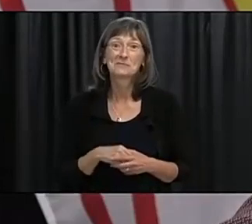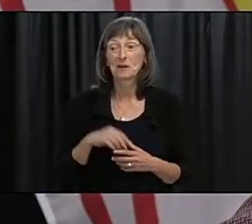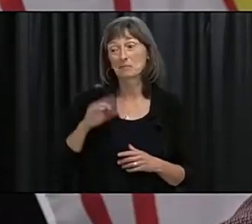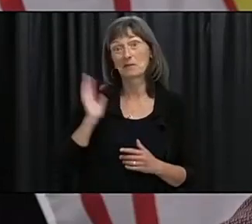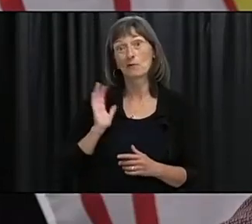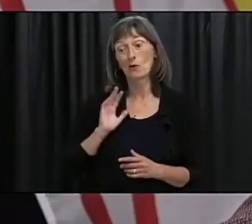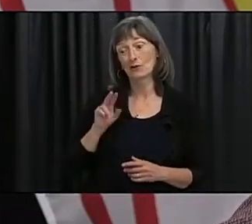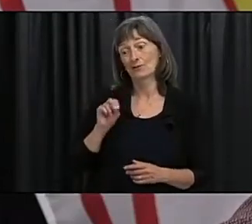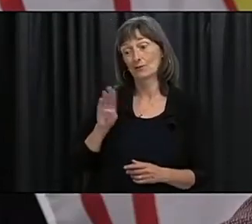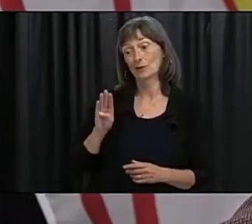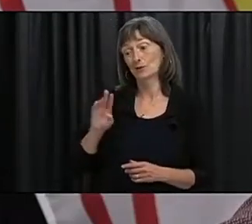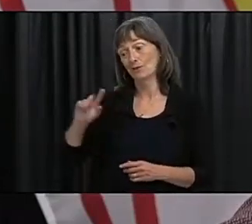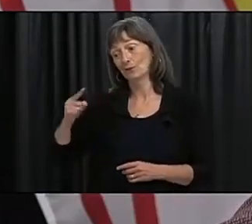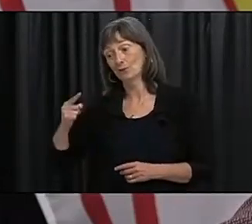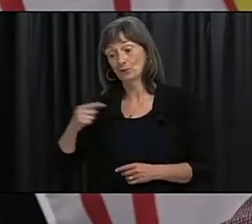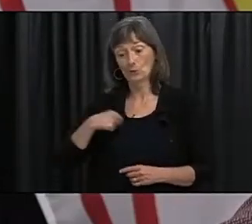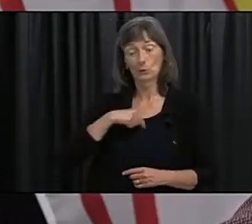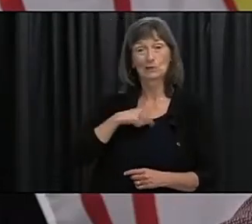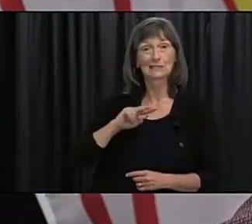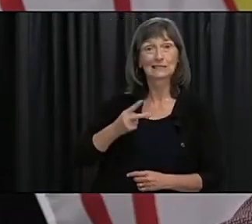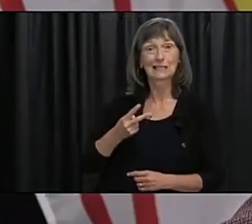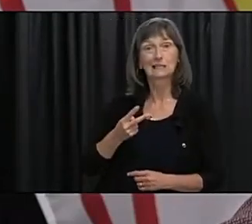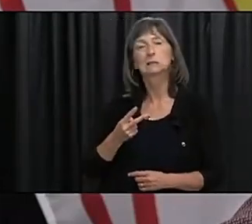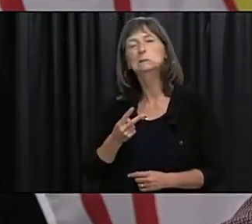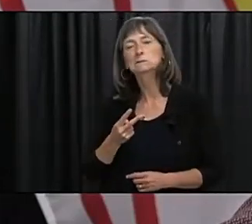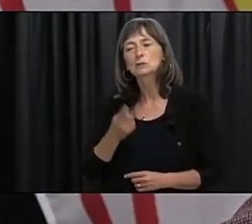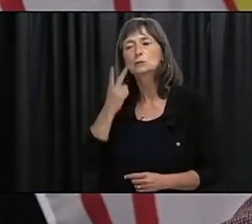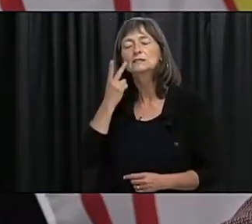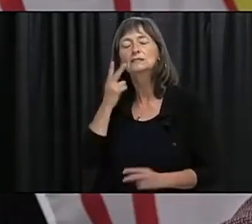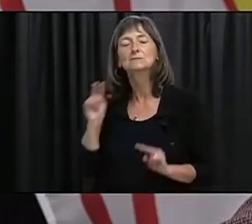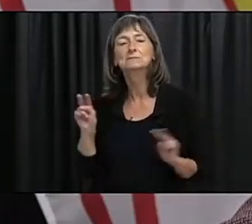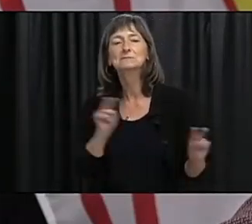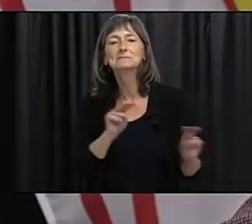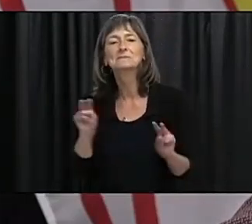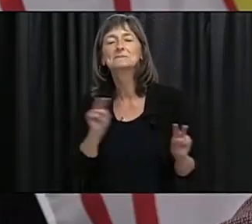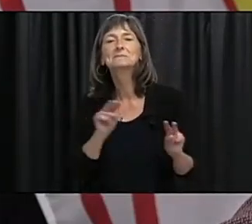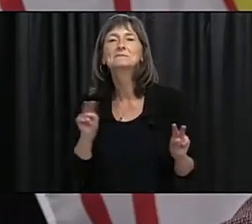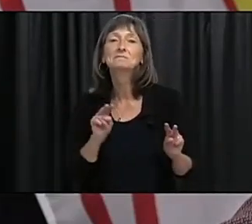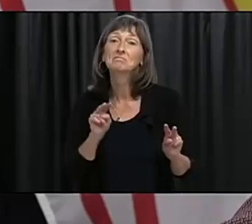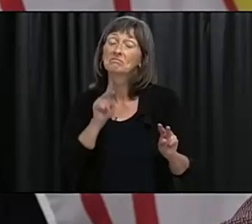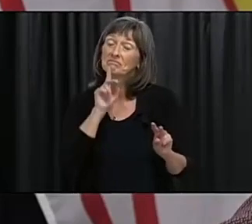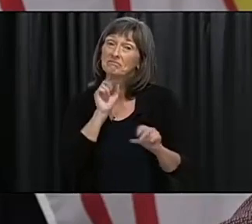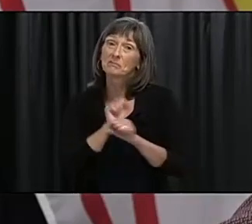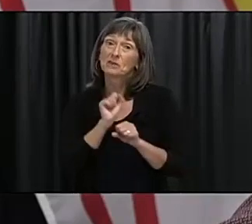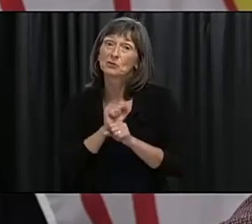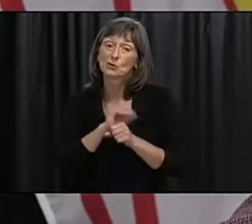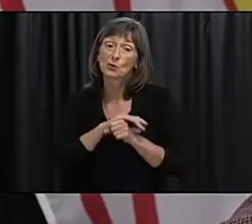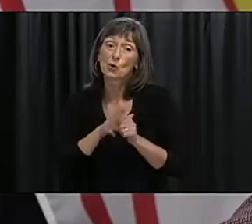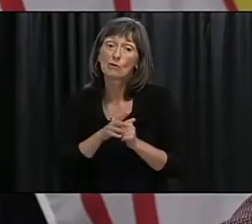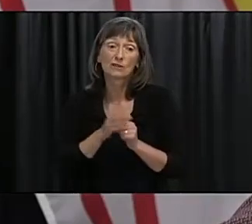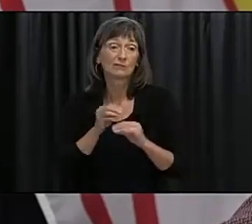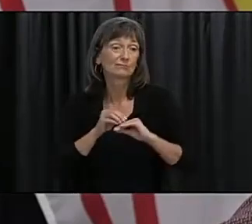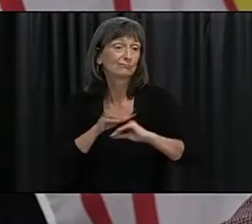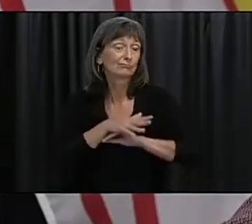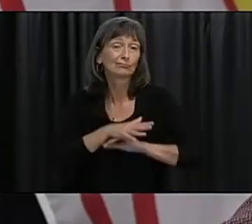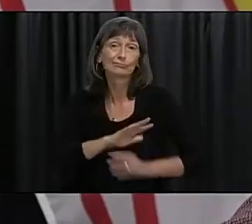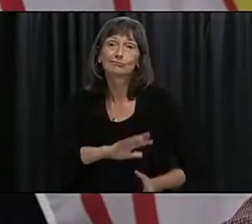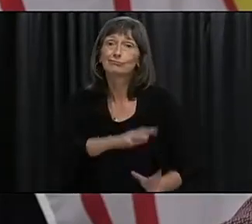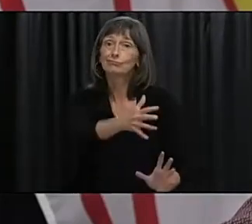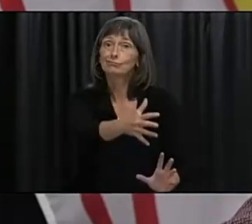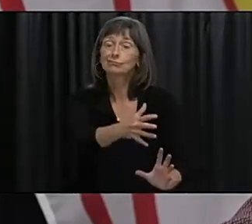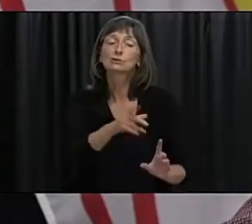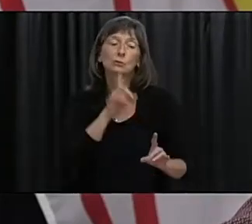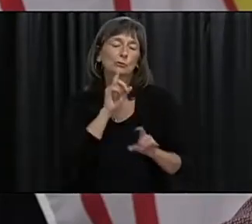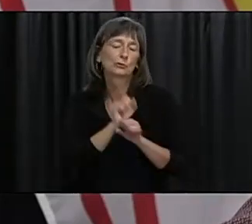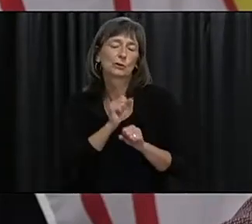the country before and we would encourage others to take a real close look at what the vaccine could actually do to cause some you know more certainty